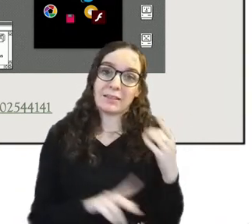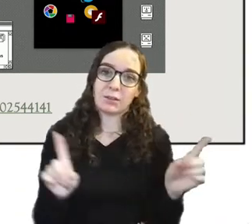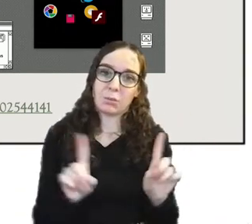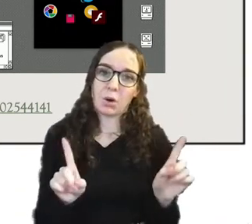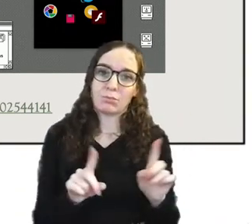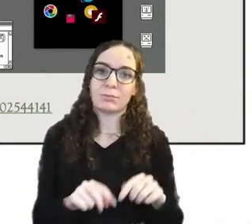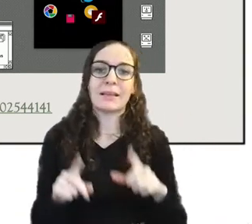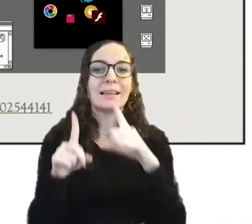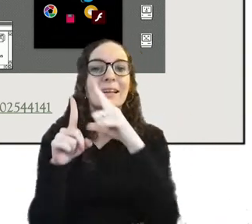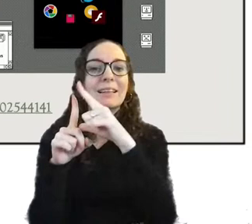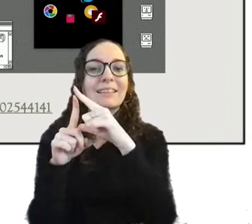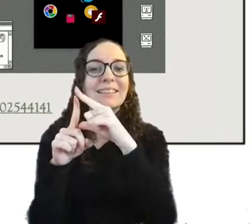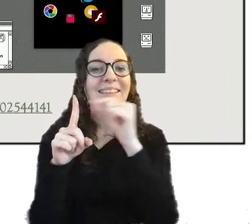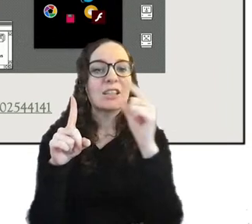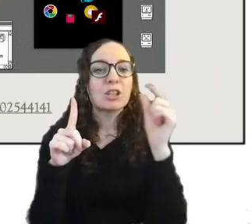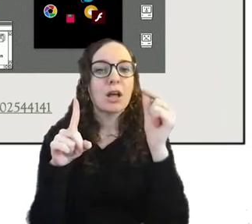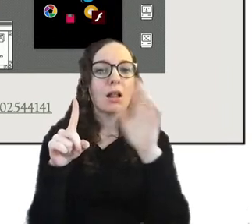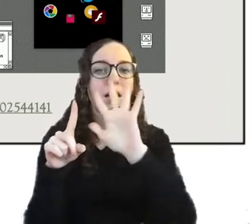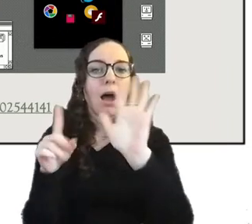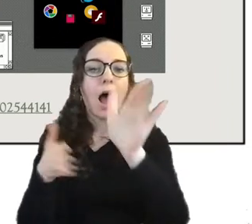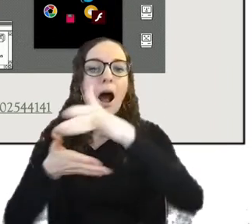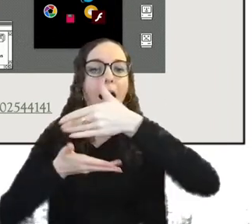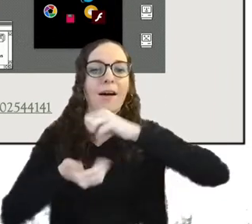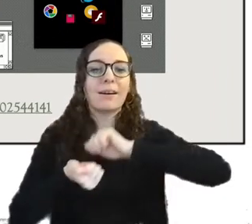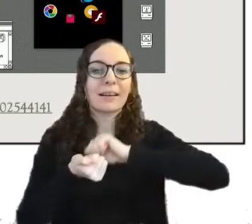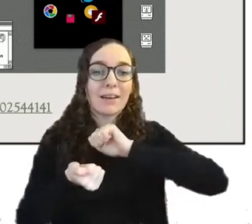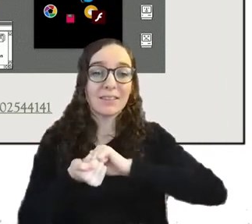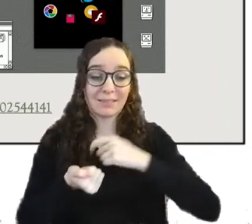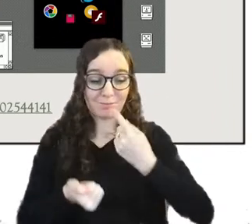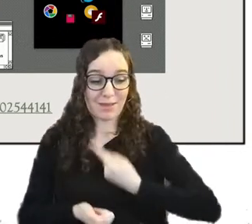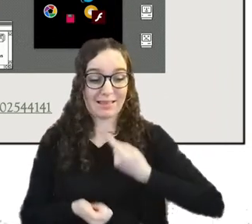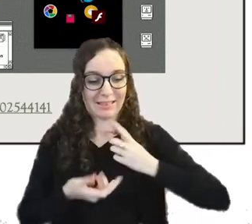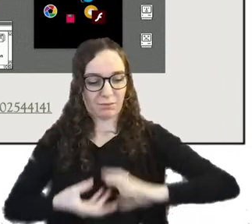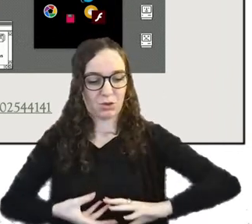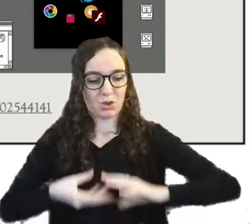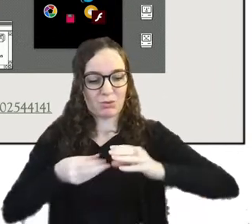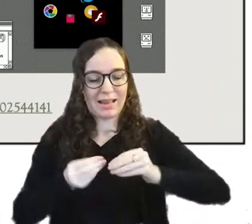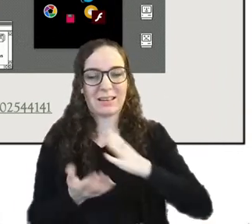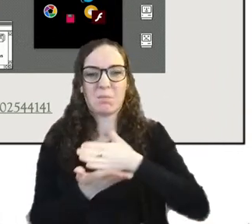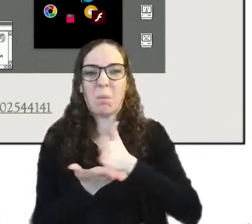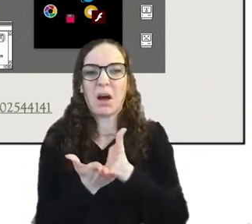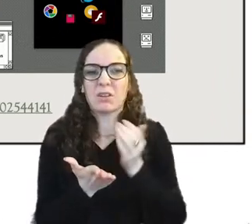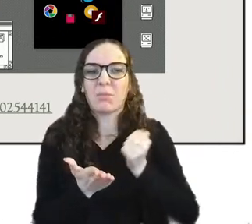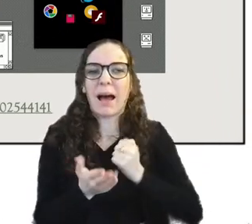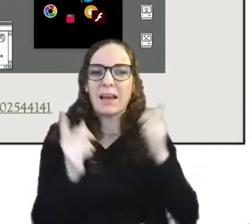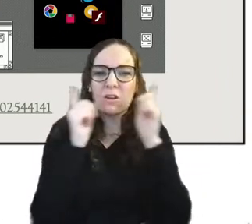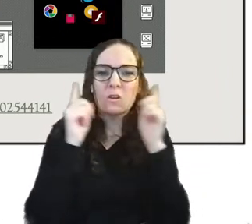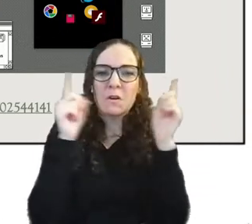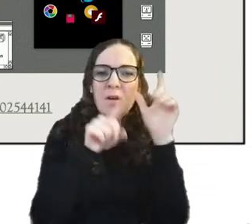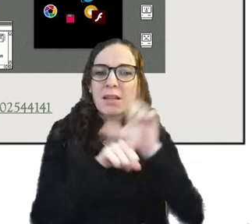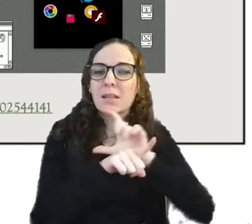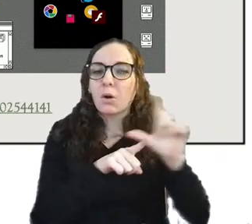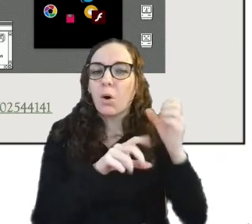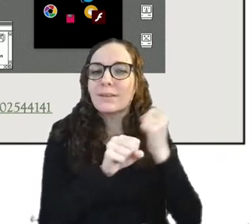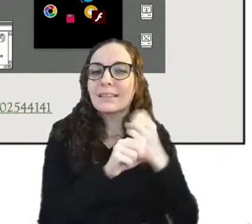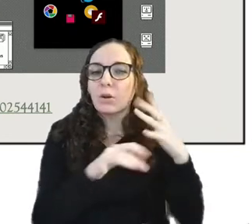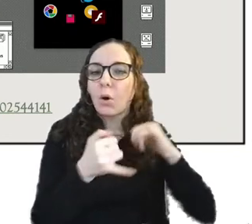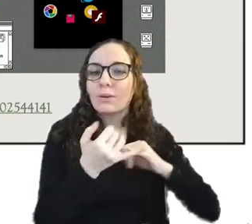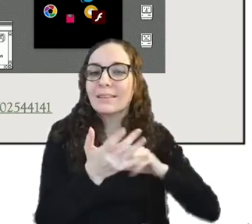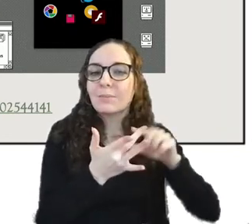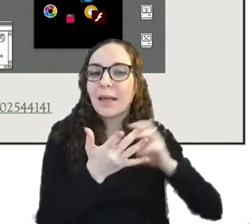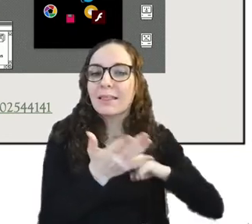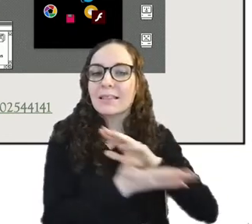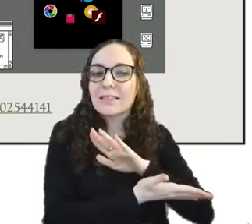game that i created as part of my master at goldsmiths and is focused on digital preservation and kind of uses